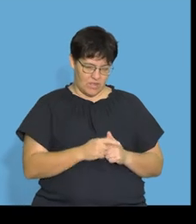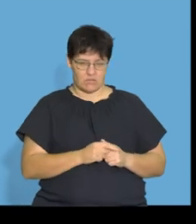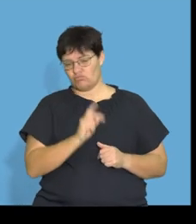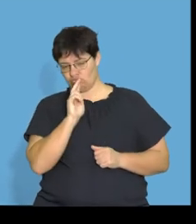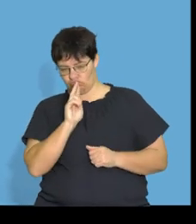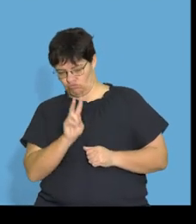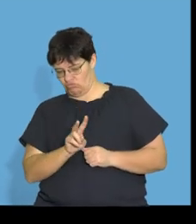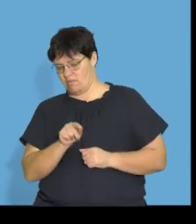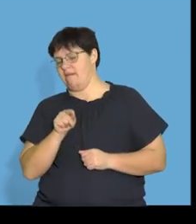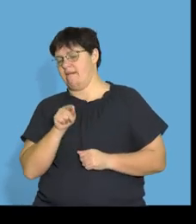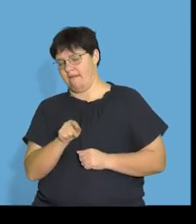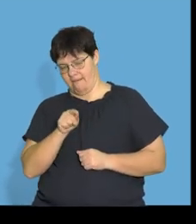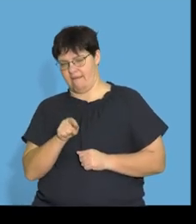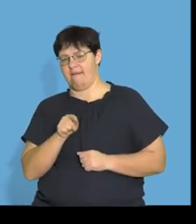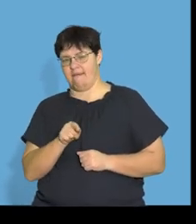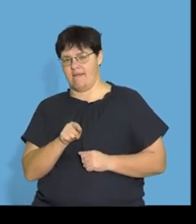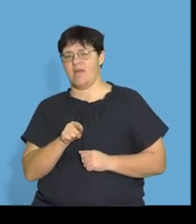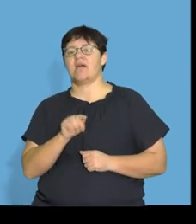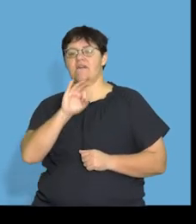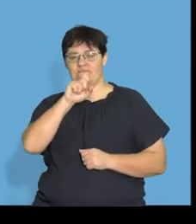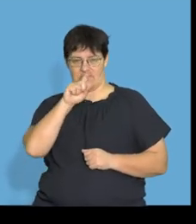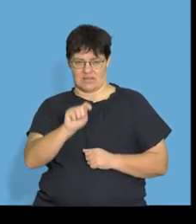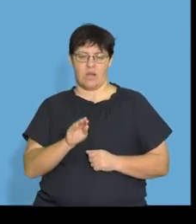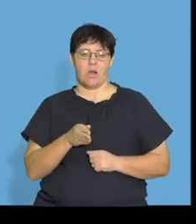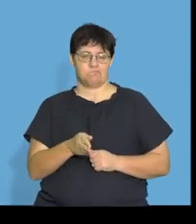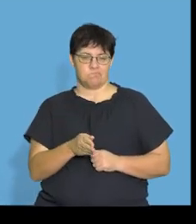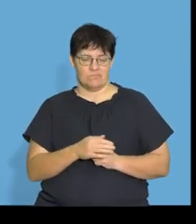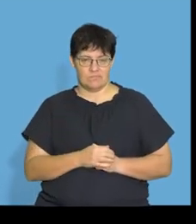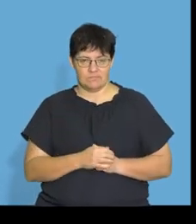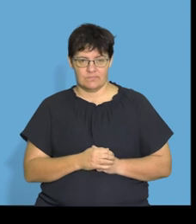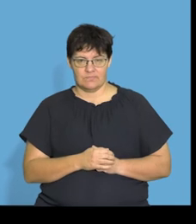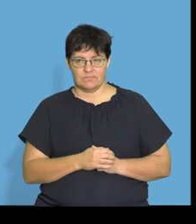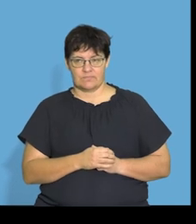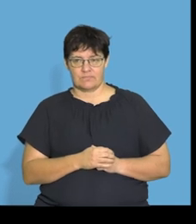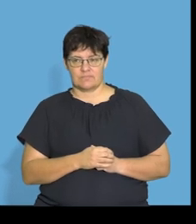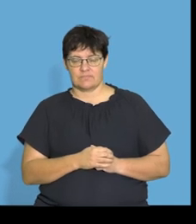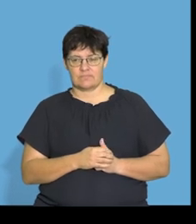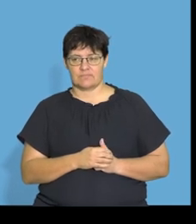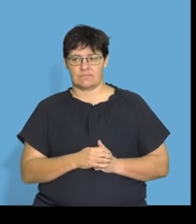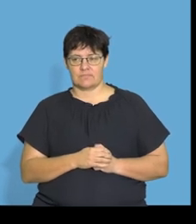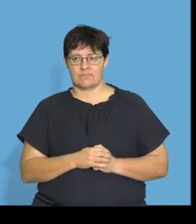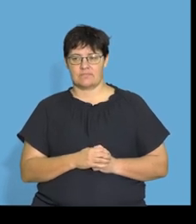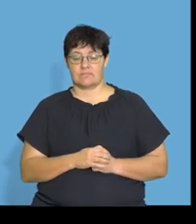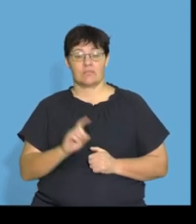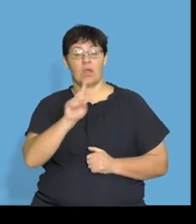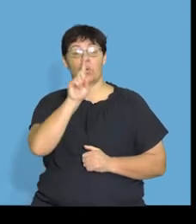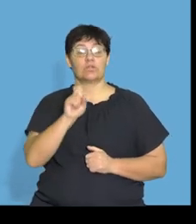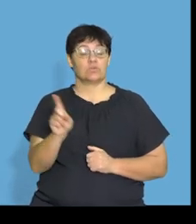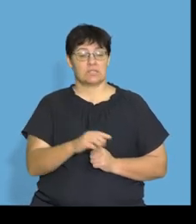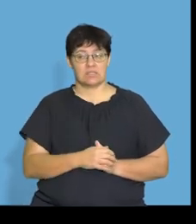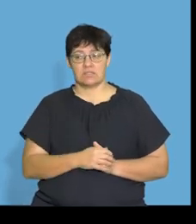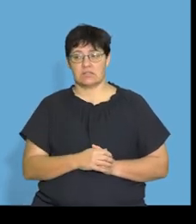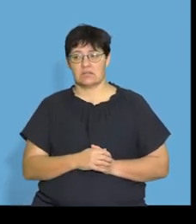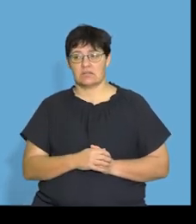I'm looking, I'm thinking, okay, this is going to be a fat molecule. All right. So the question there,